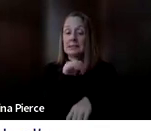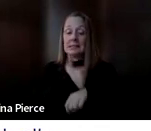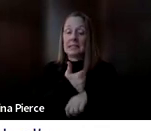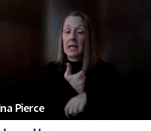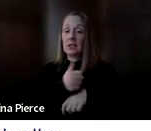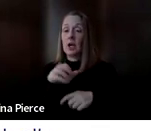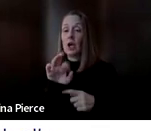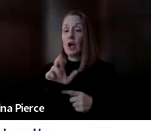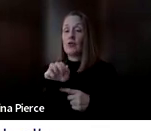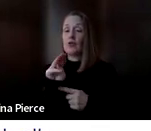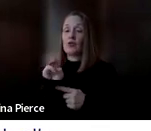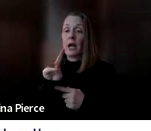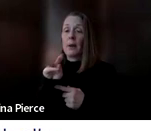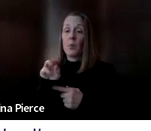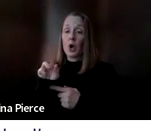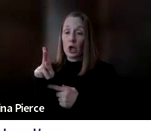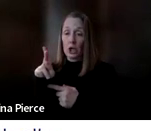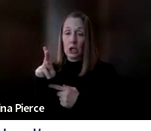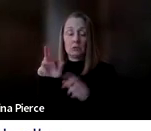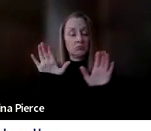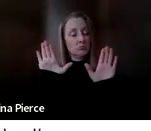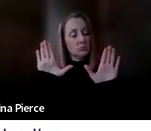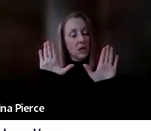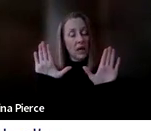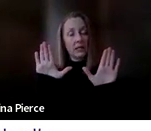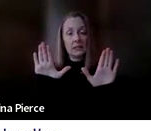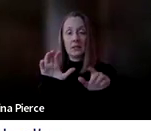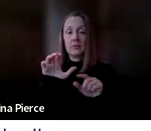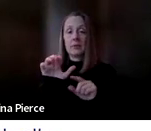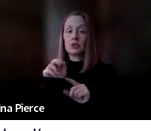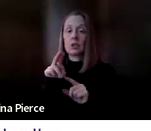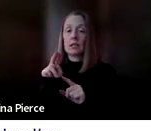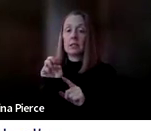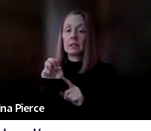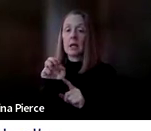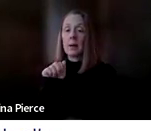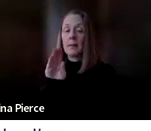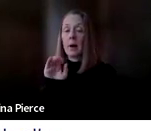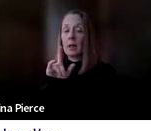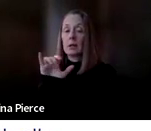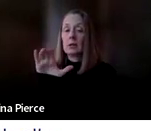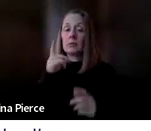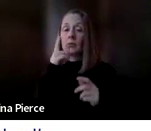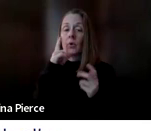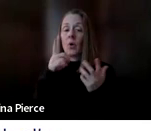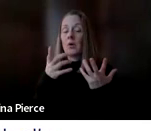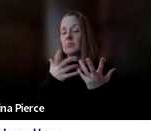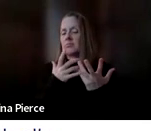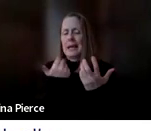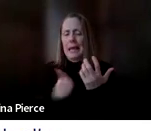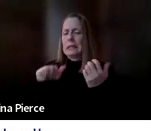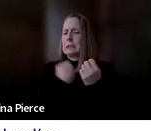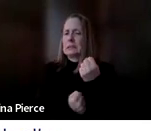Zabala, is a fantastic framework to use for assessing AAC needs, but also any assistive technology